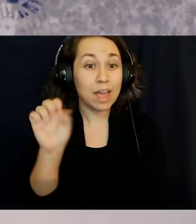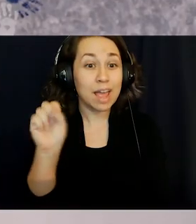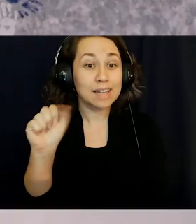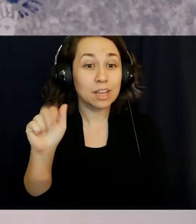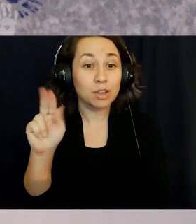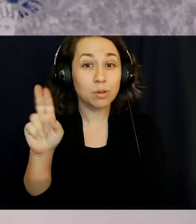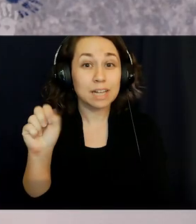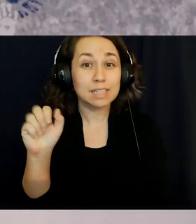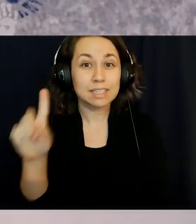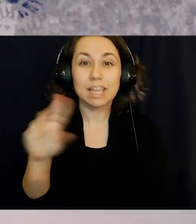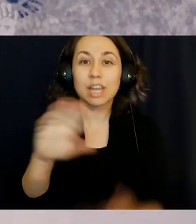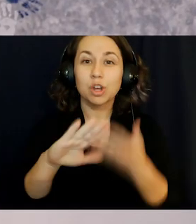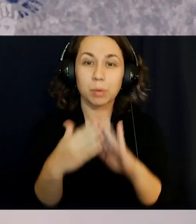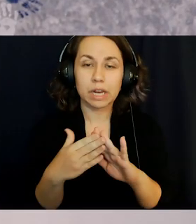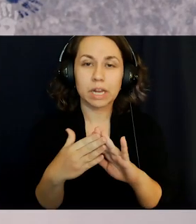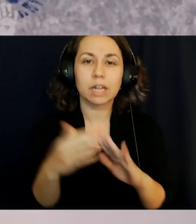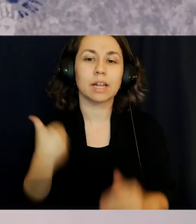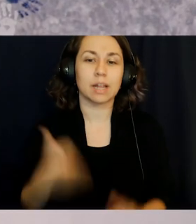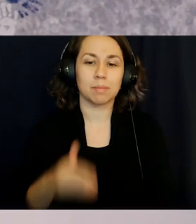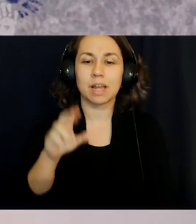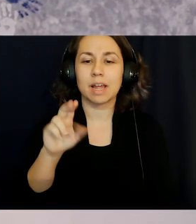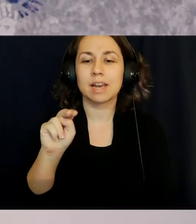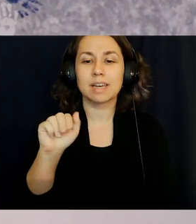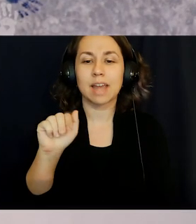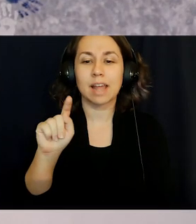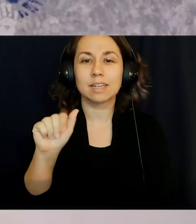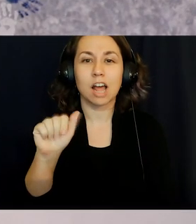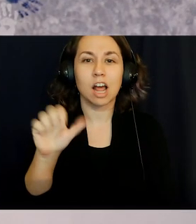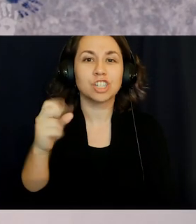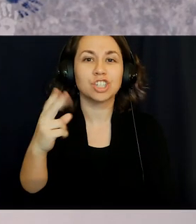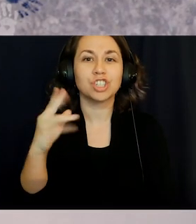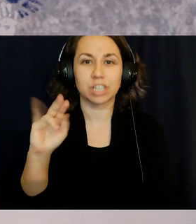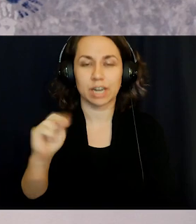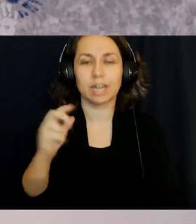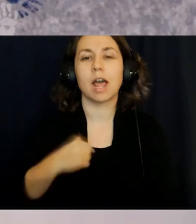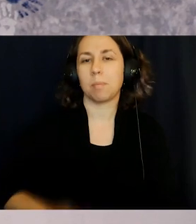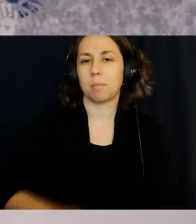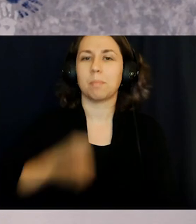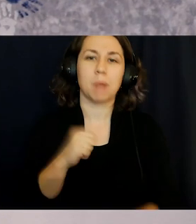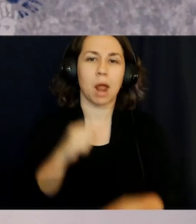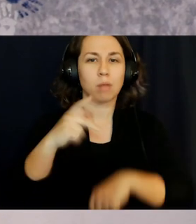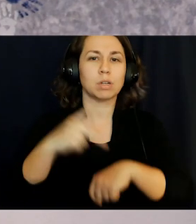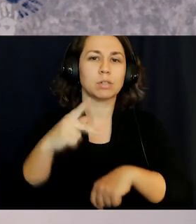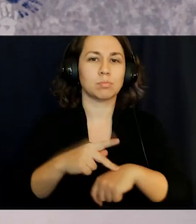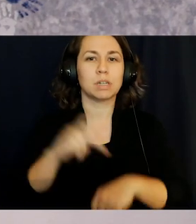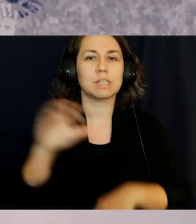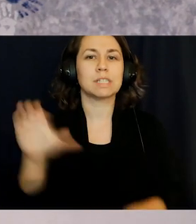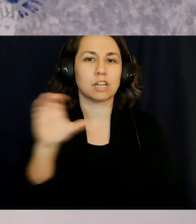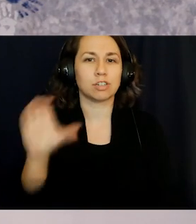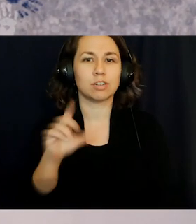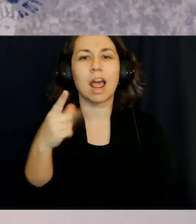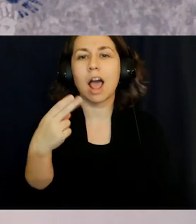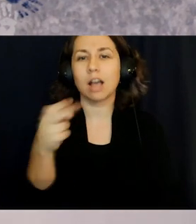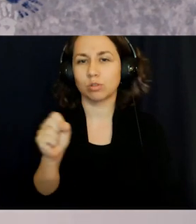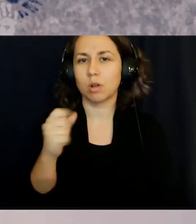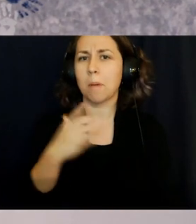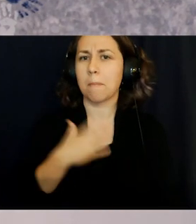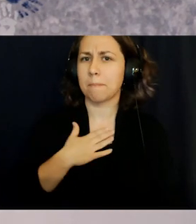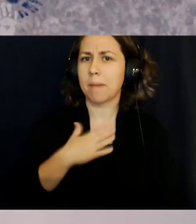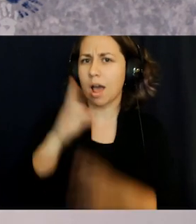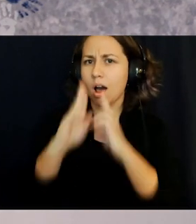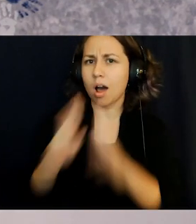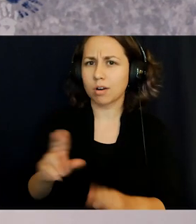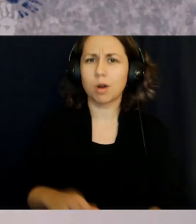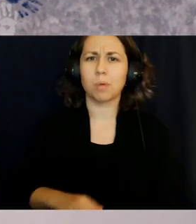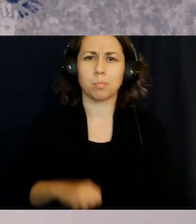Hello, SAUSD community. I am Neda Shin, proud principal of Century High School. It is my honor and